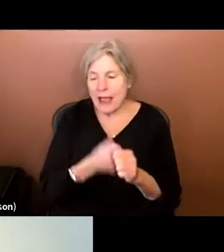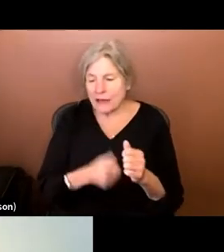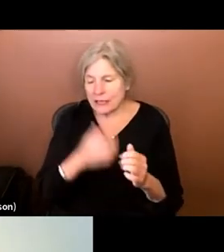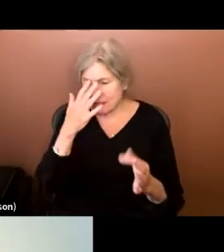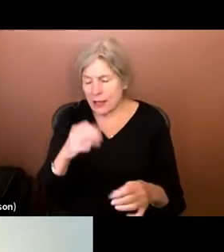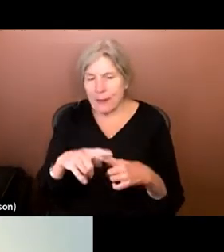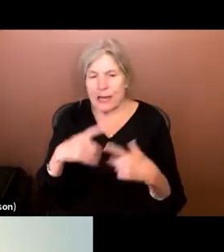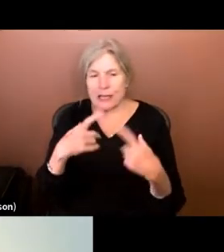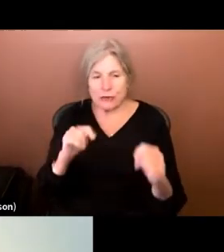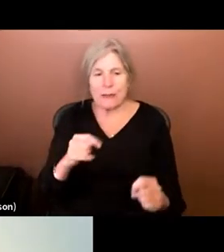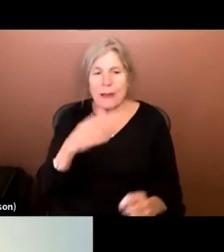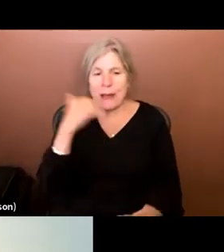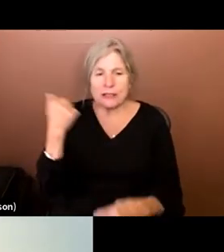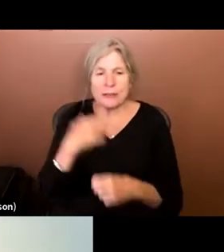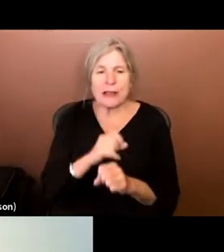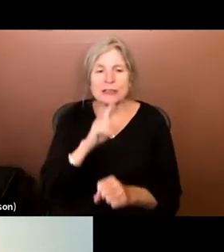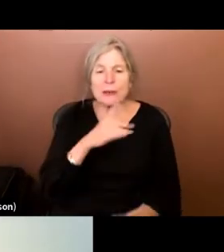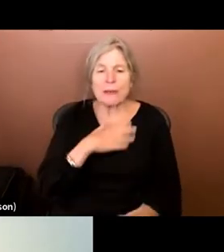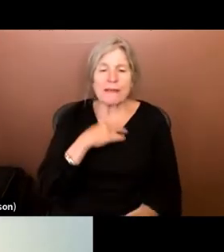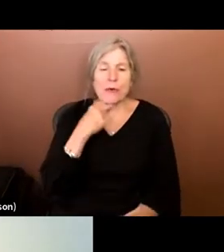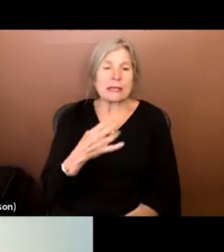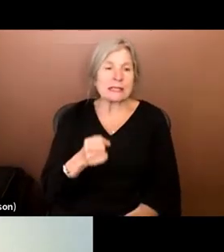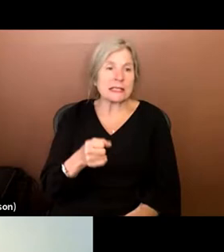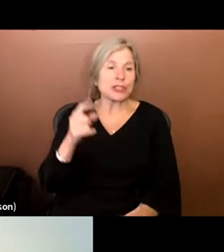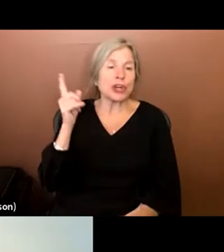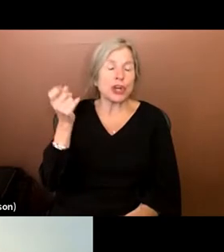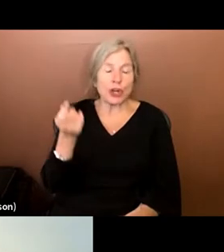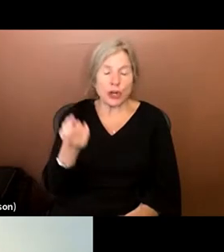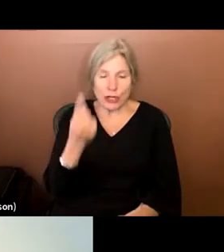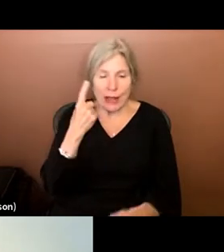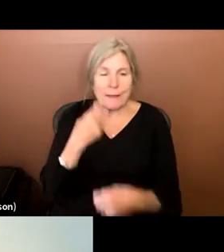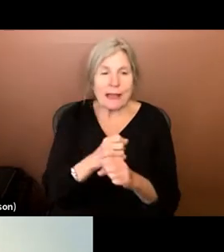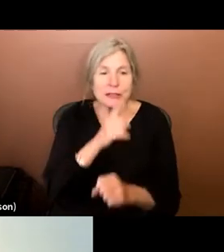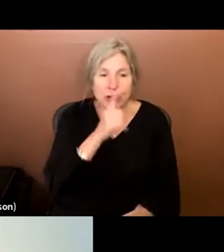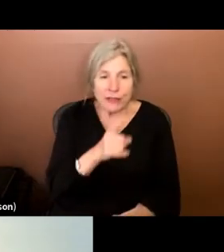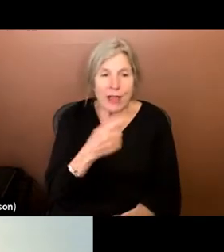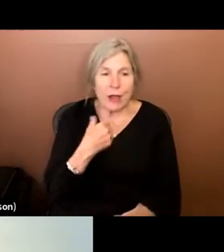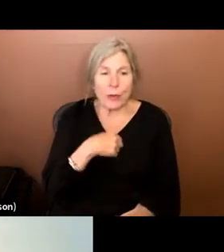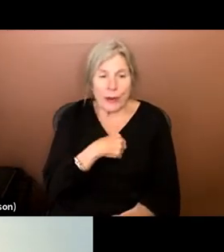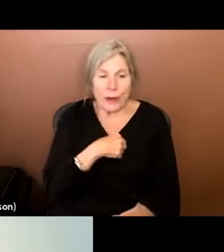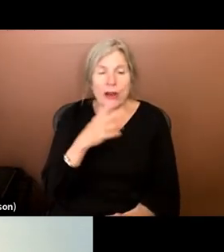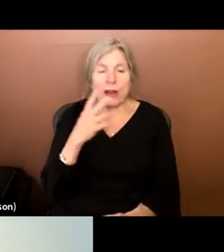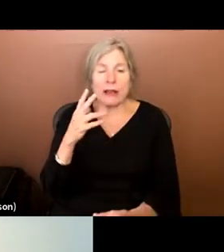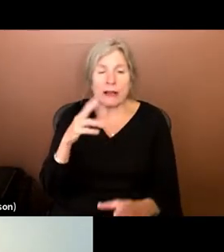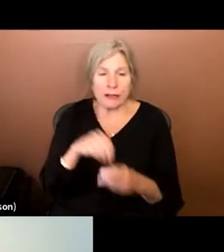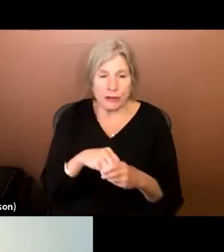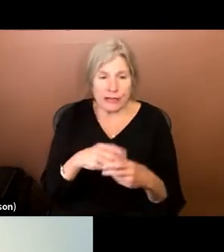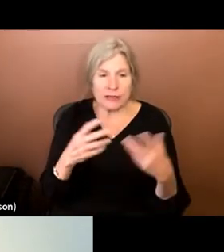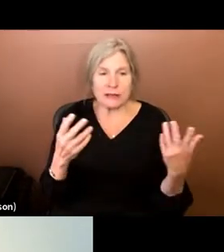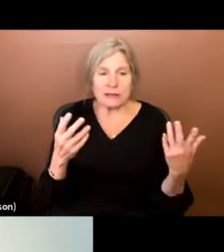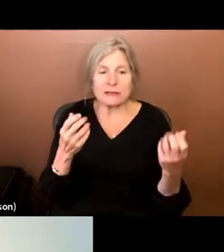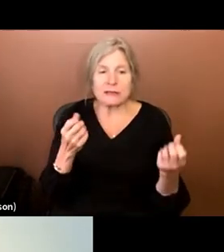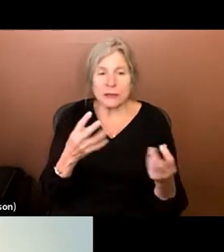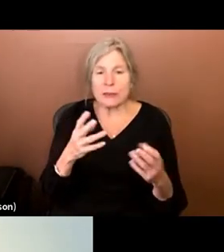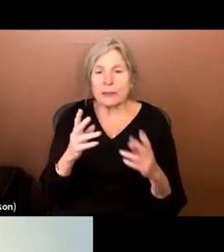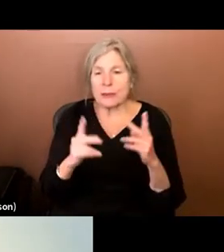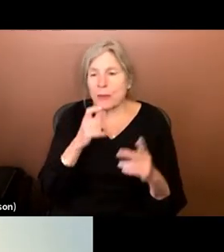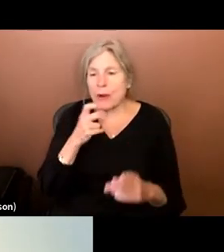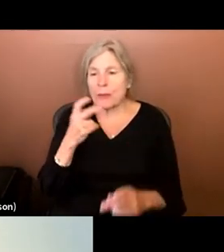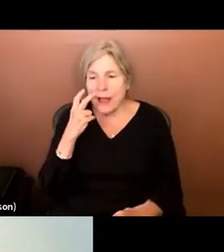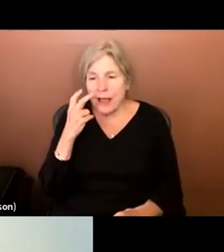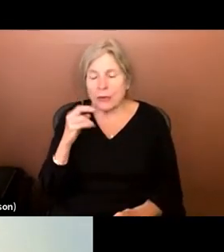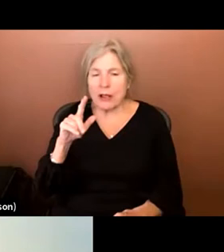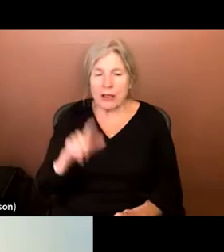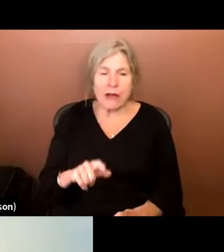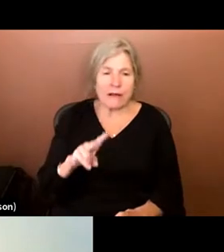try my best to make sure my voice is heard. And then also to make sure that we're bringing on numerous people who are blind or low